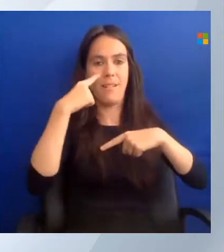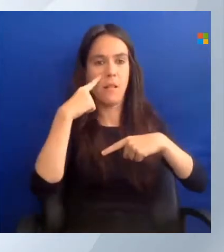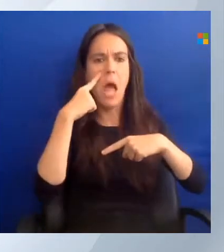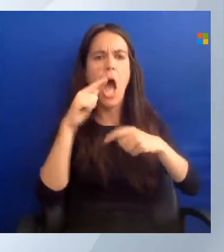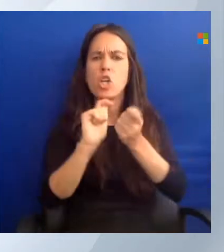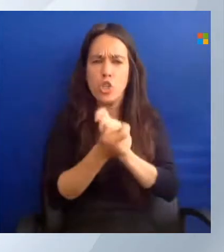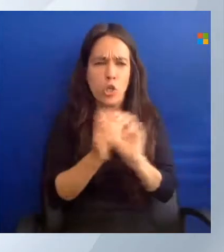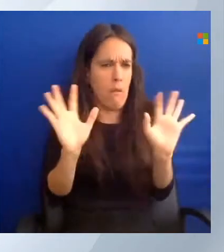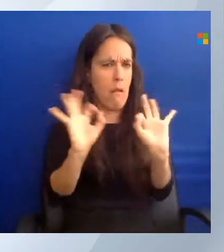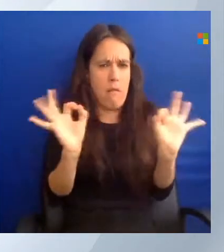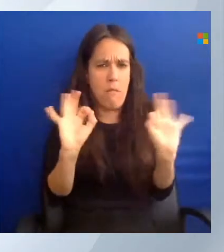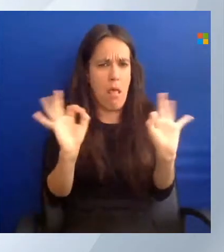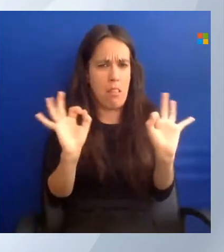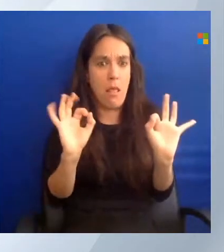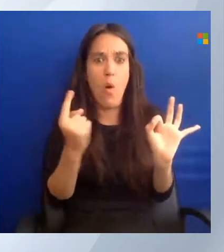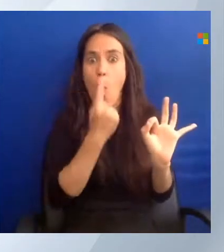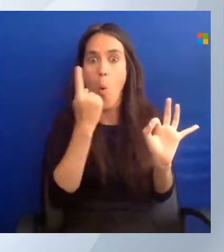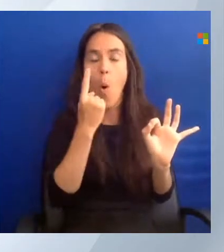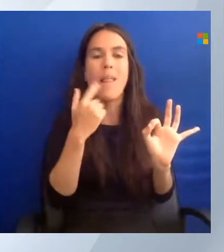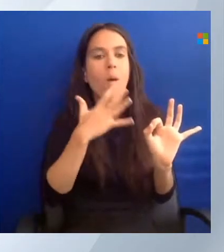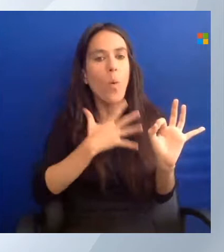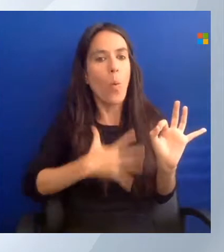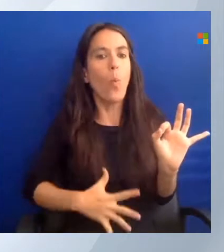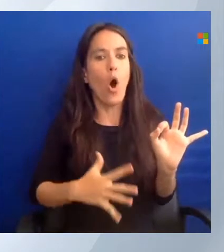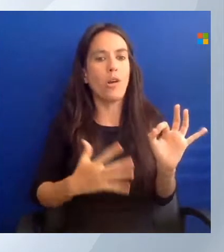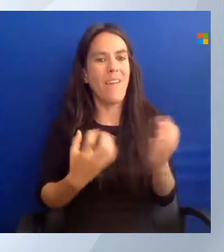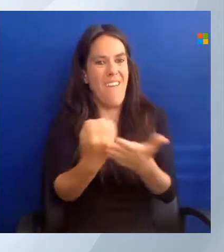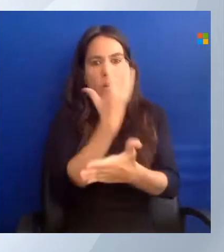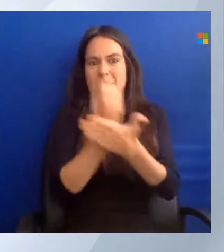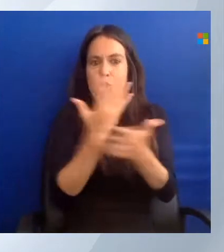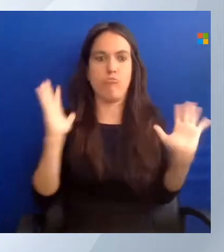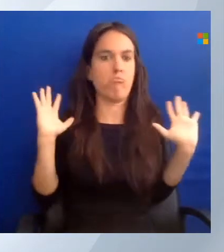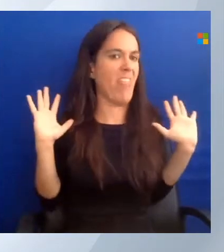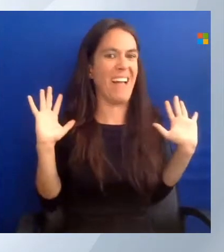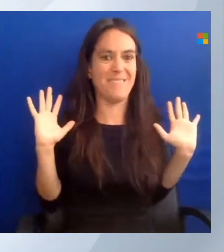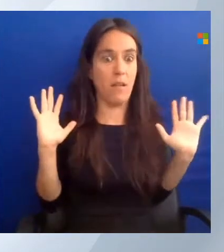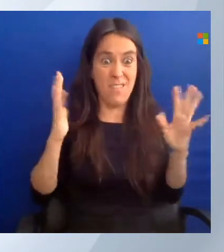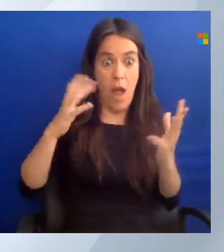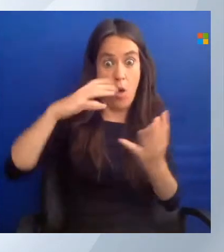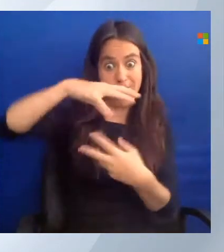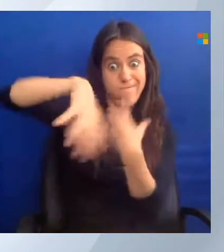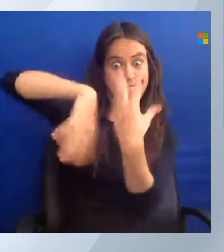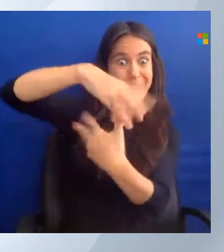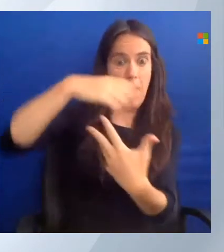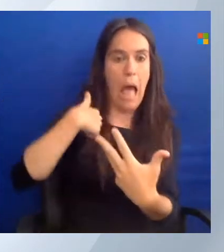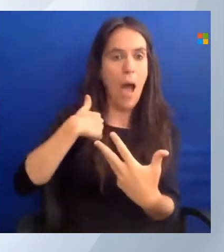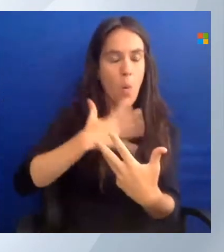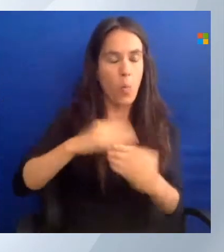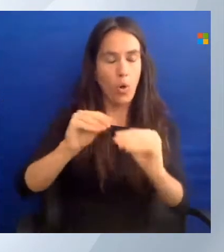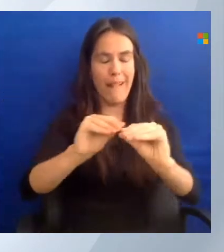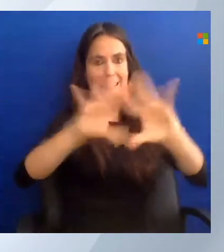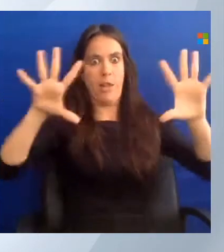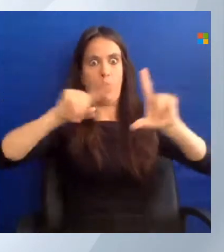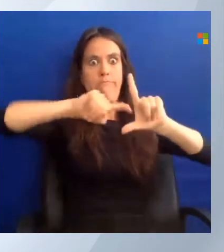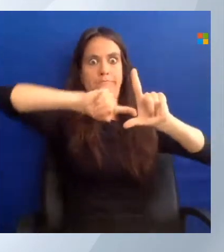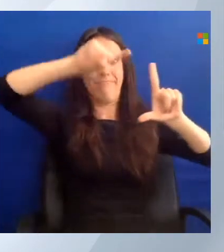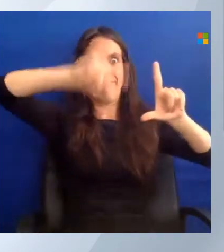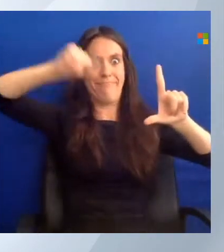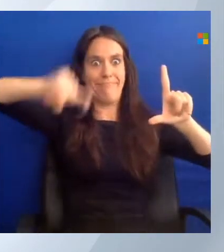just want to get information. Literally, get the information. And then a stripe, a dash.